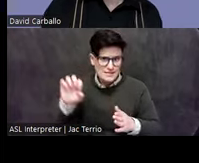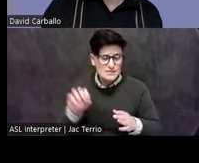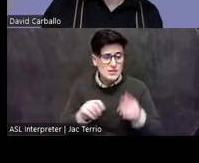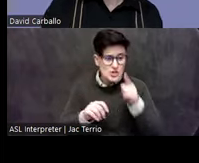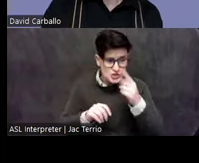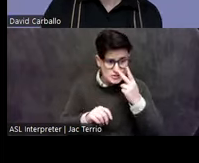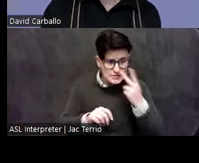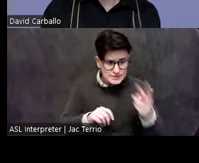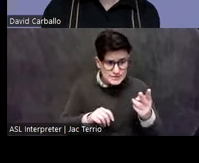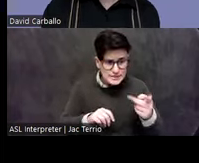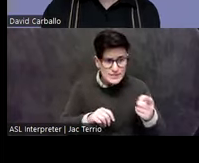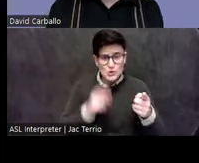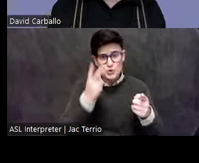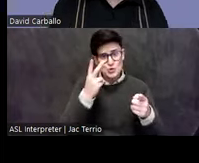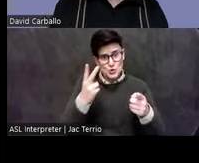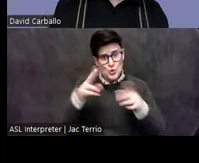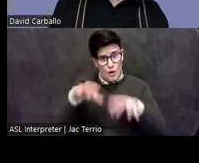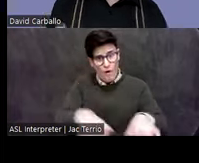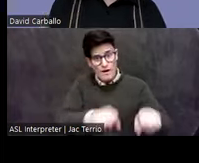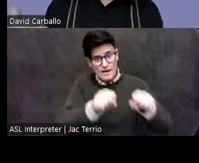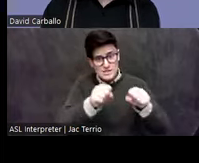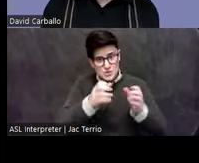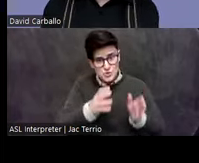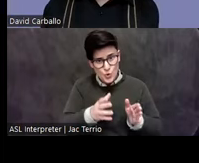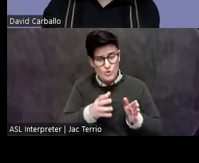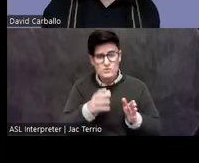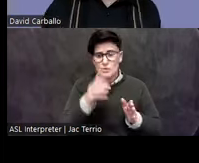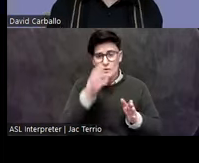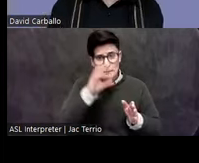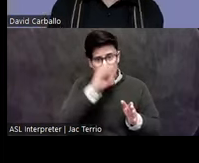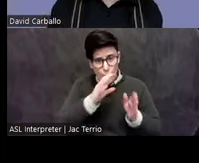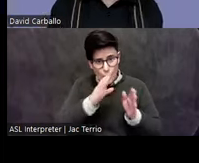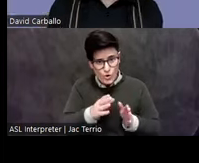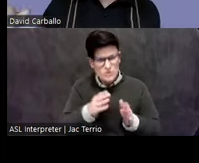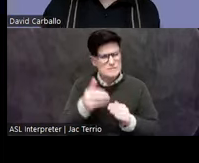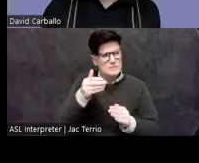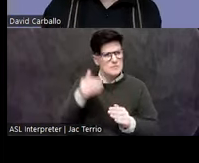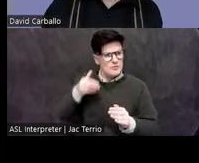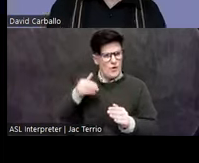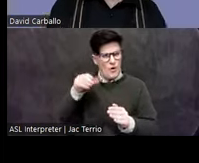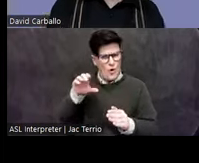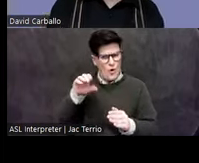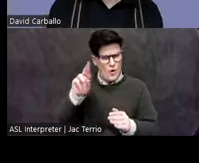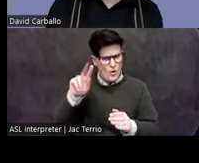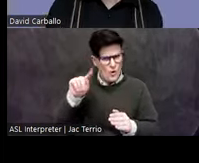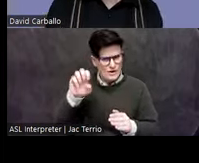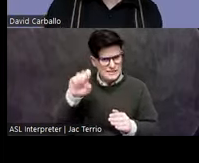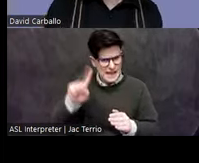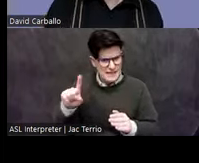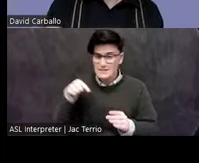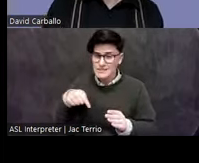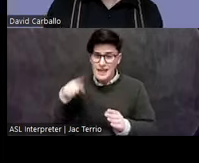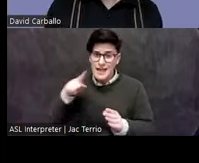conquistadors or explorers who preceded Cortes and were actually following orders and not